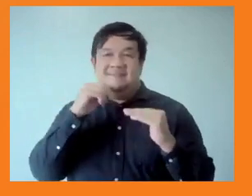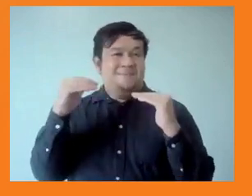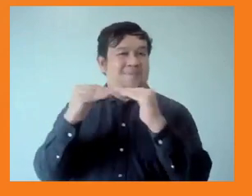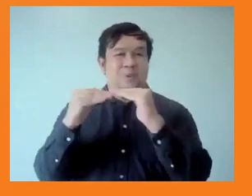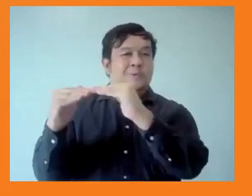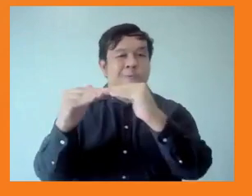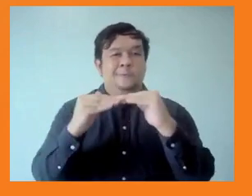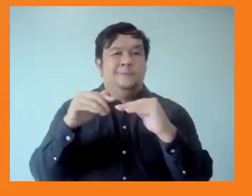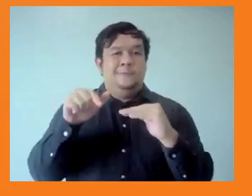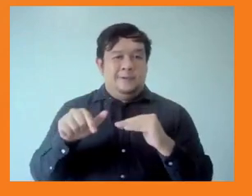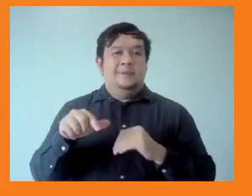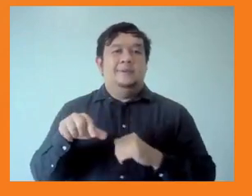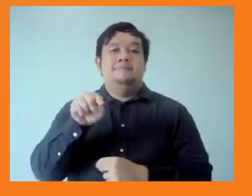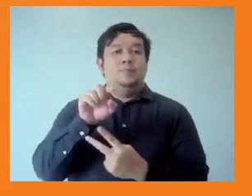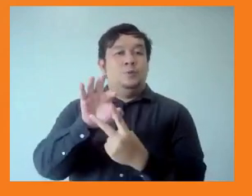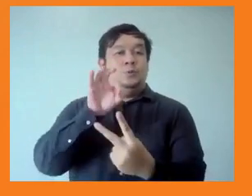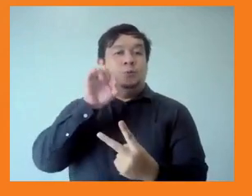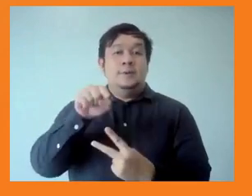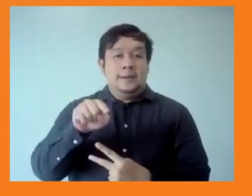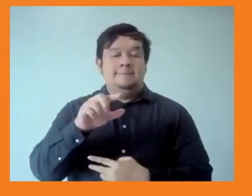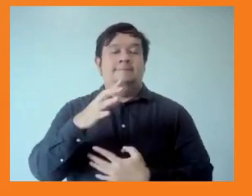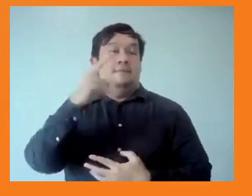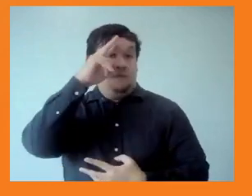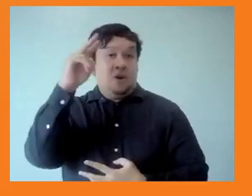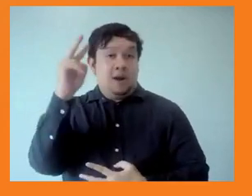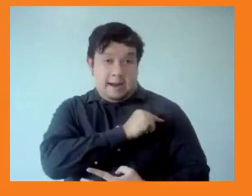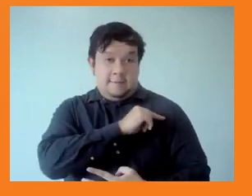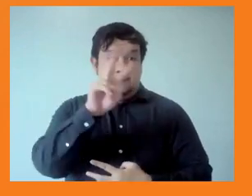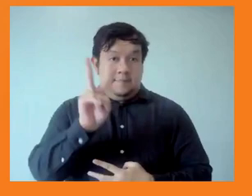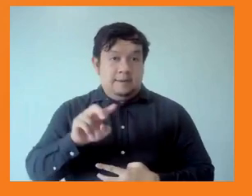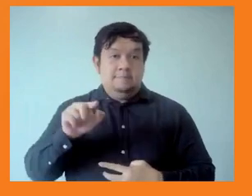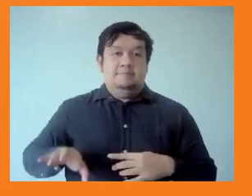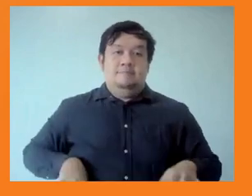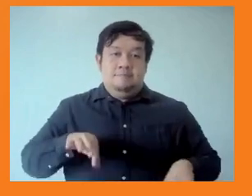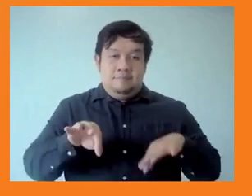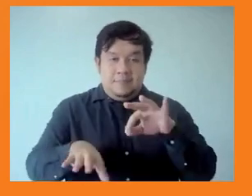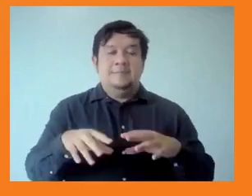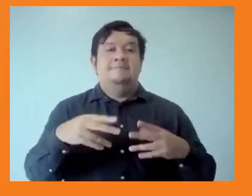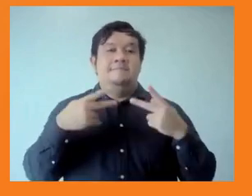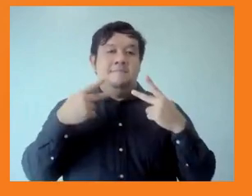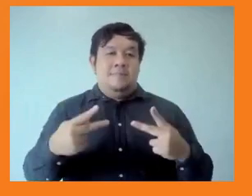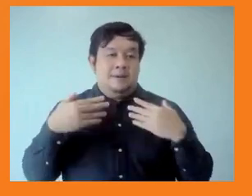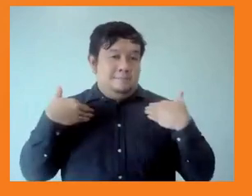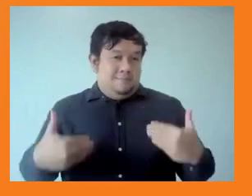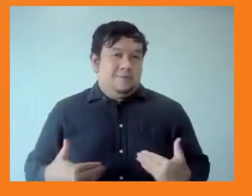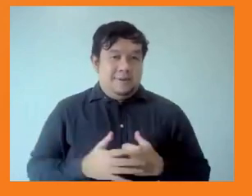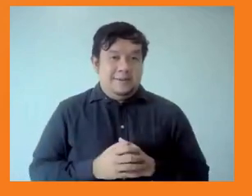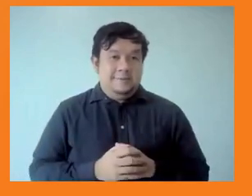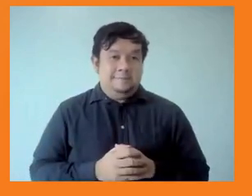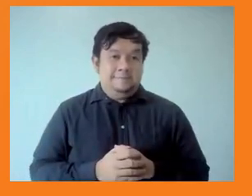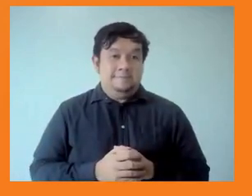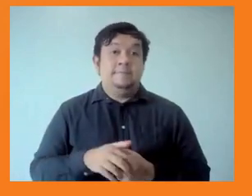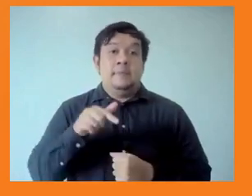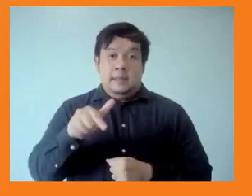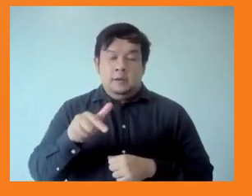Vietnam has sustained investment in public health, to how Thailand has made considerable progress since committing to universal health coverage,